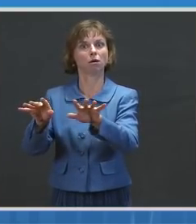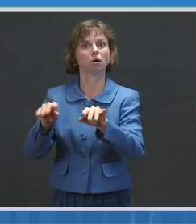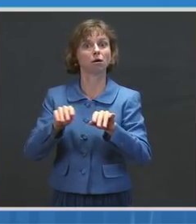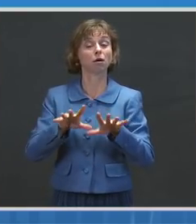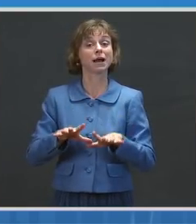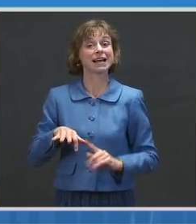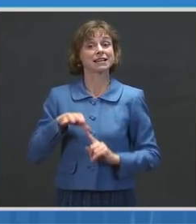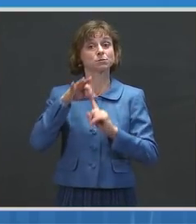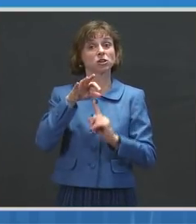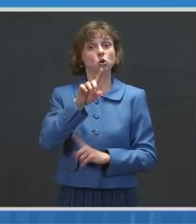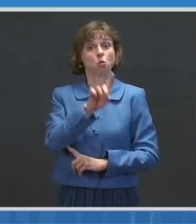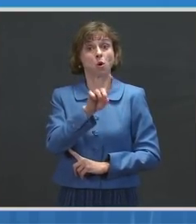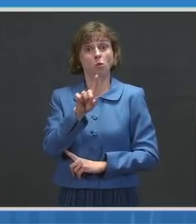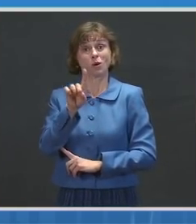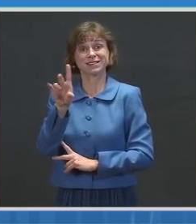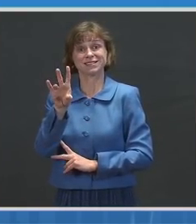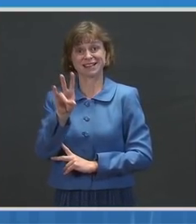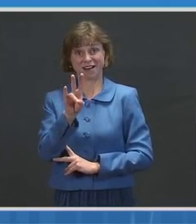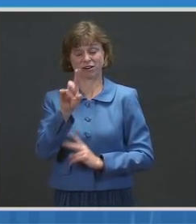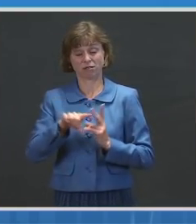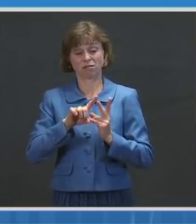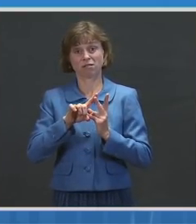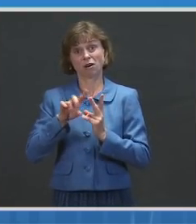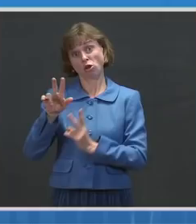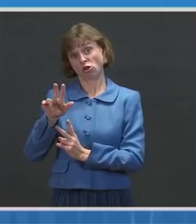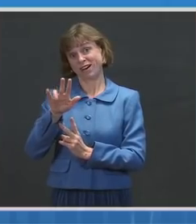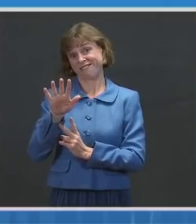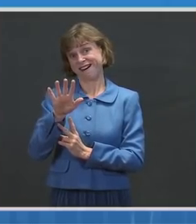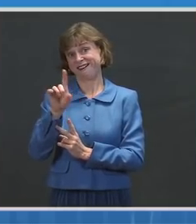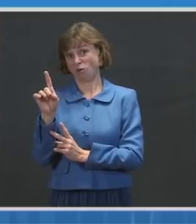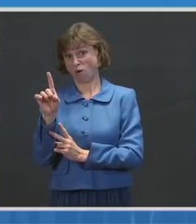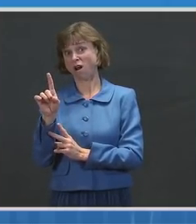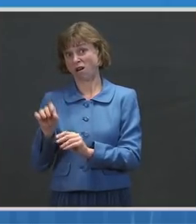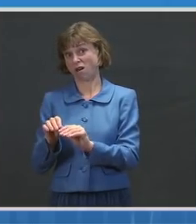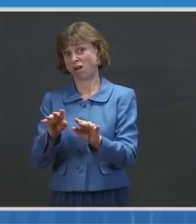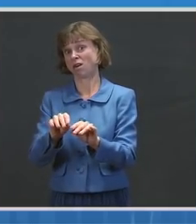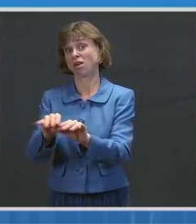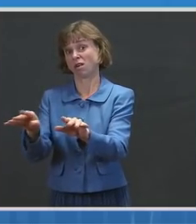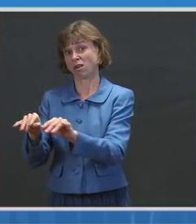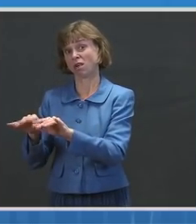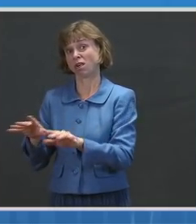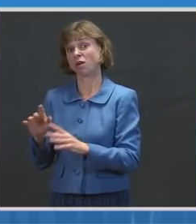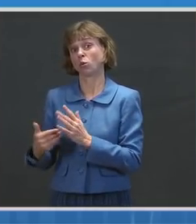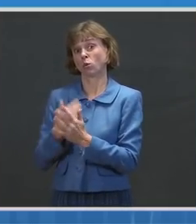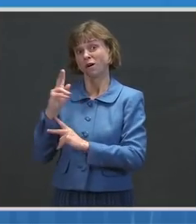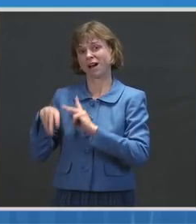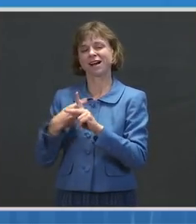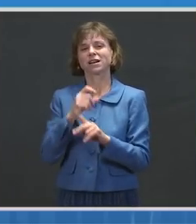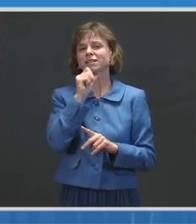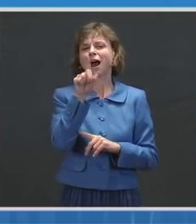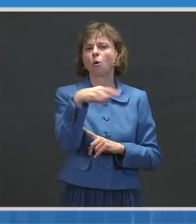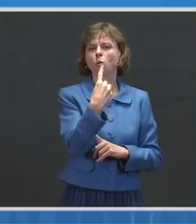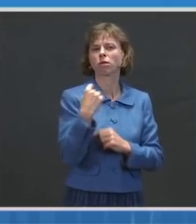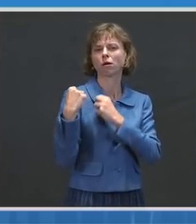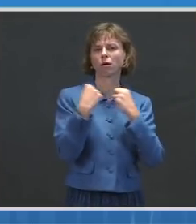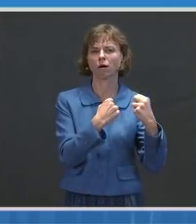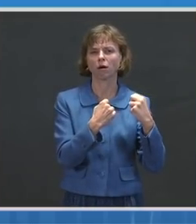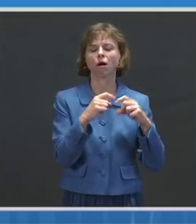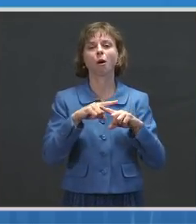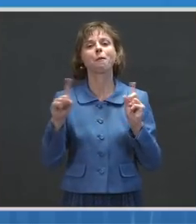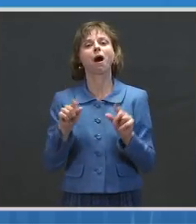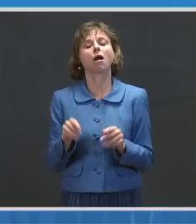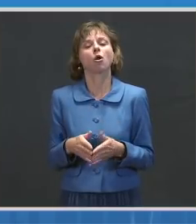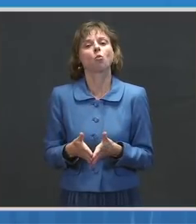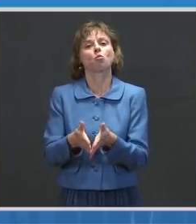117 and the 351. So it's not just a matter of potency. It's a matter of the breadth